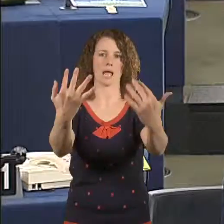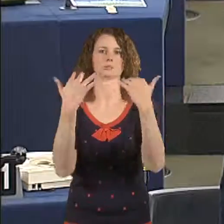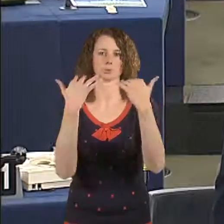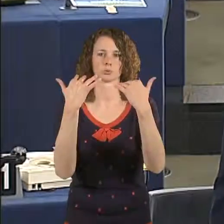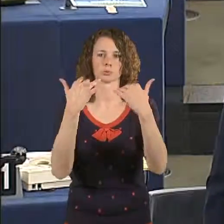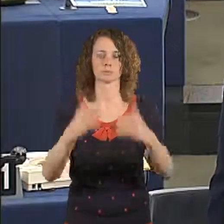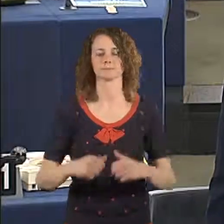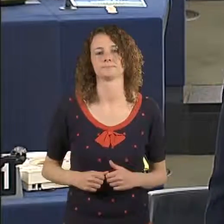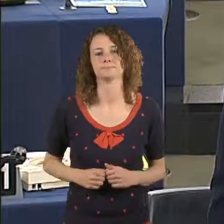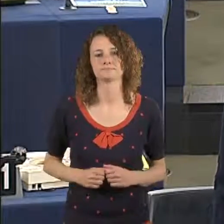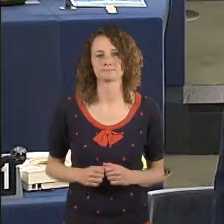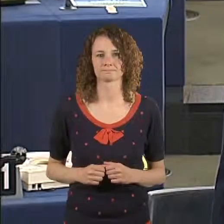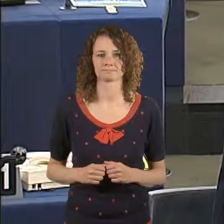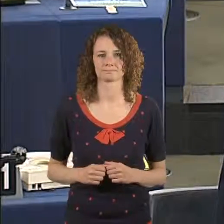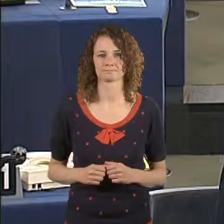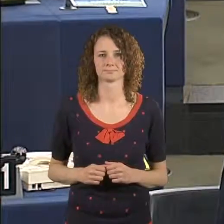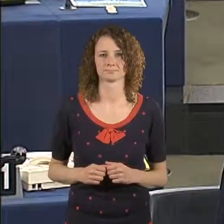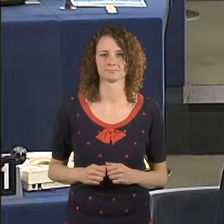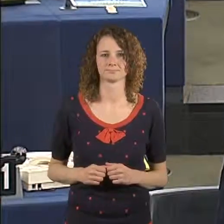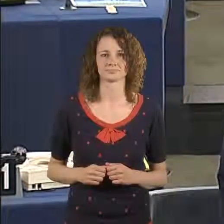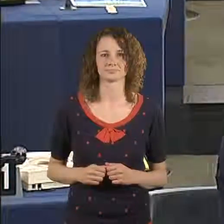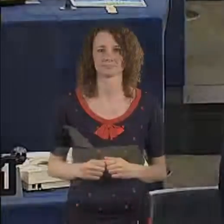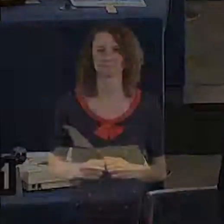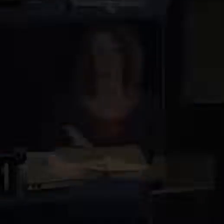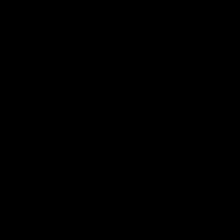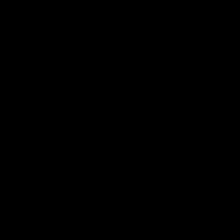option. But, you know, without that, there's nothing that we can do.